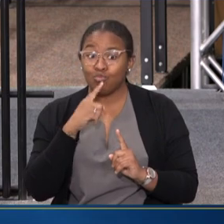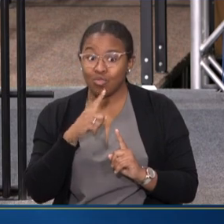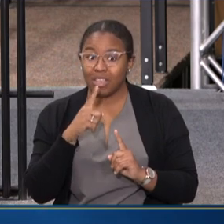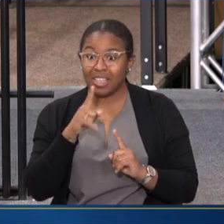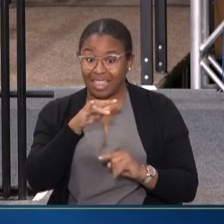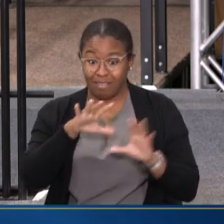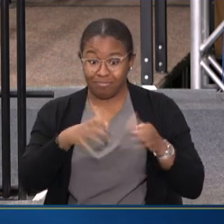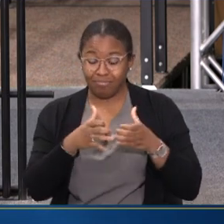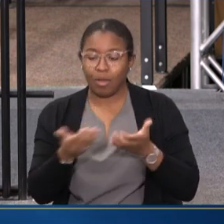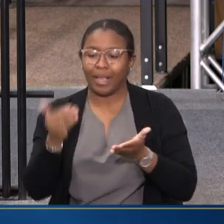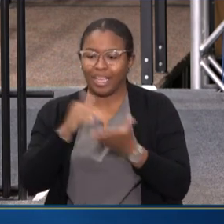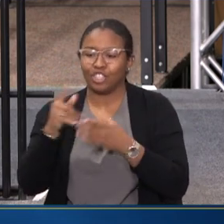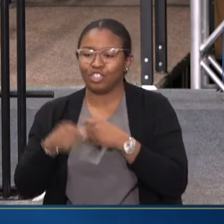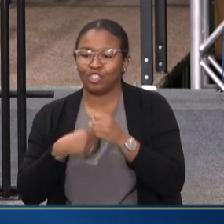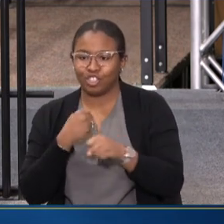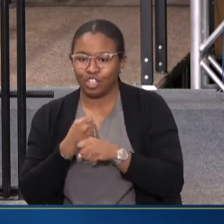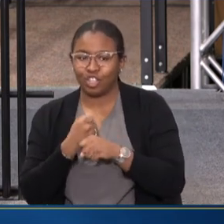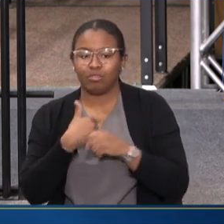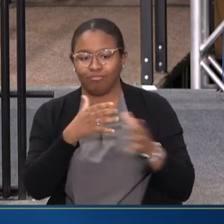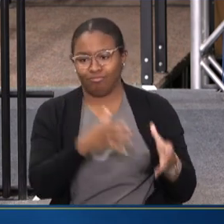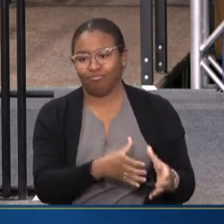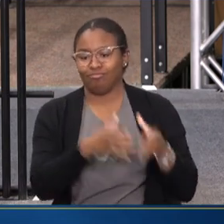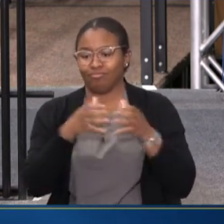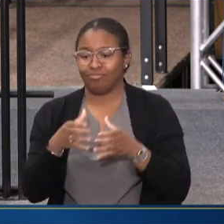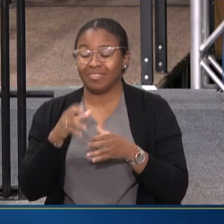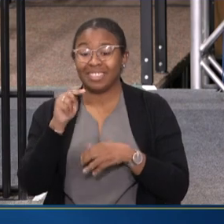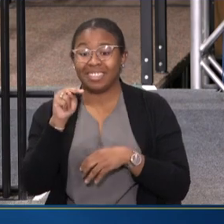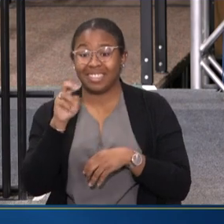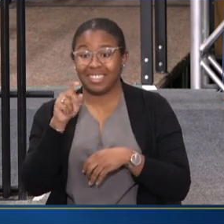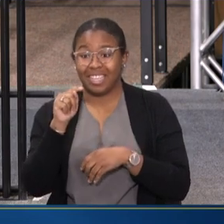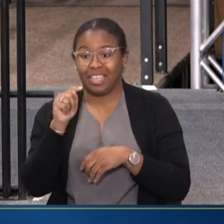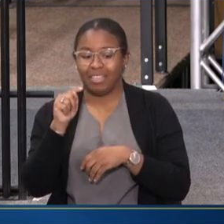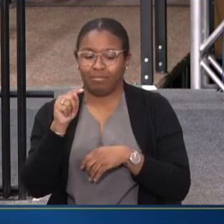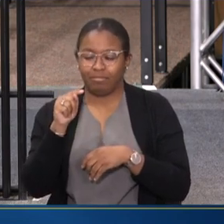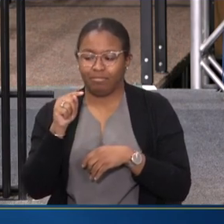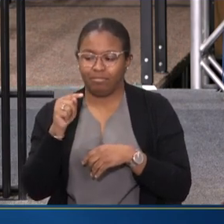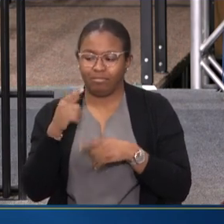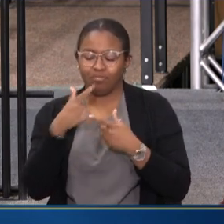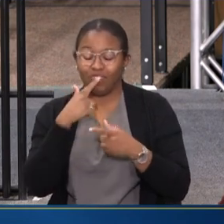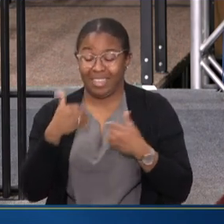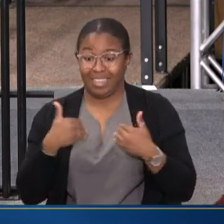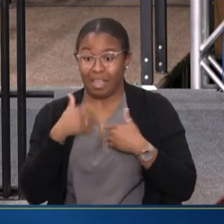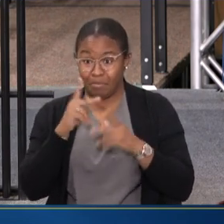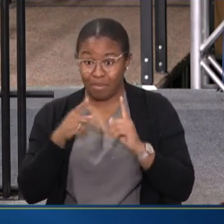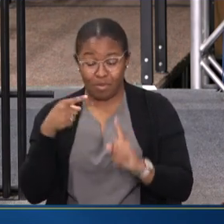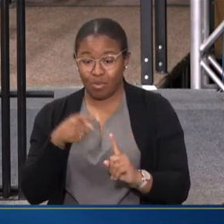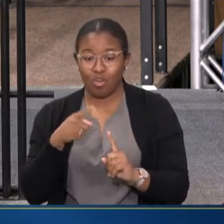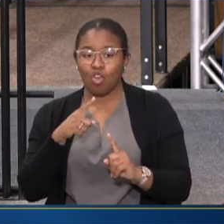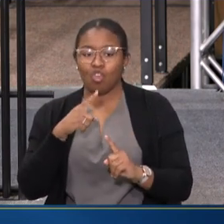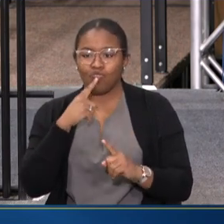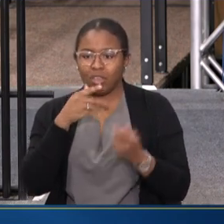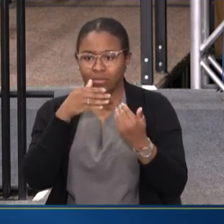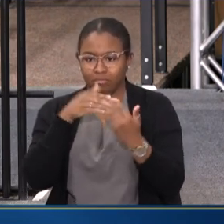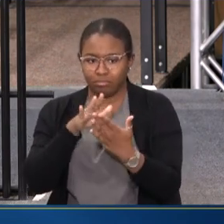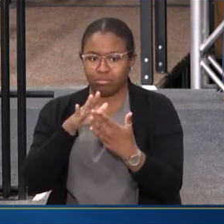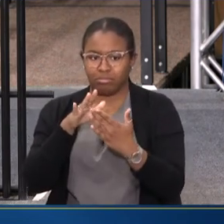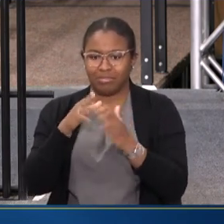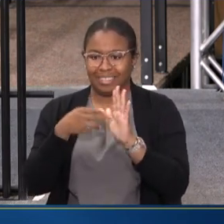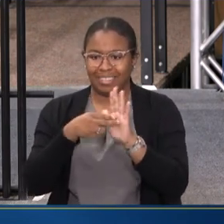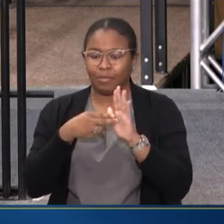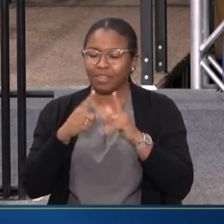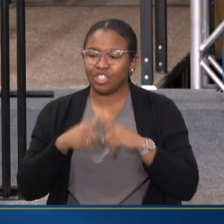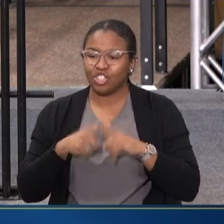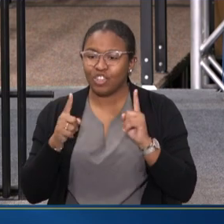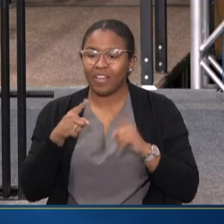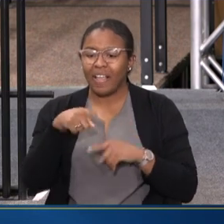COHORT THIS YEAR, AND WE BROUGHT THEM IN. THE NET-NET IS YOUNG PEOPLE REALLY DO ADDRESS STIGMA VERY DIFFERENTLY. AND